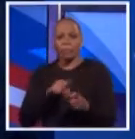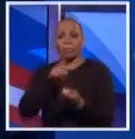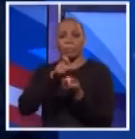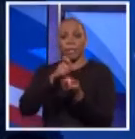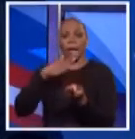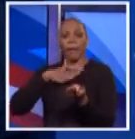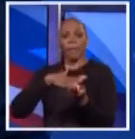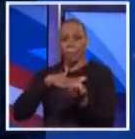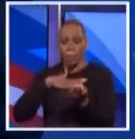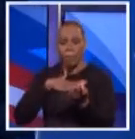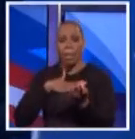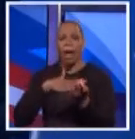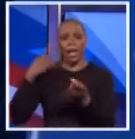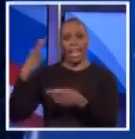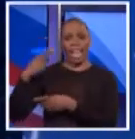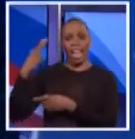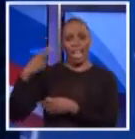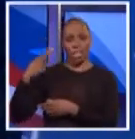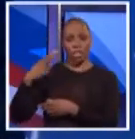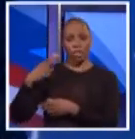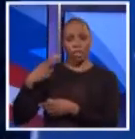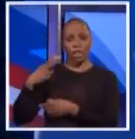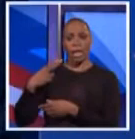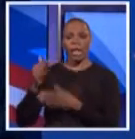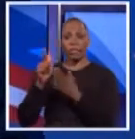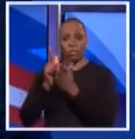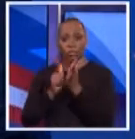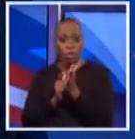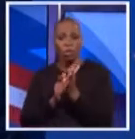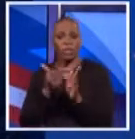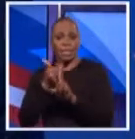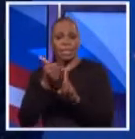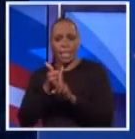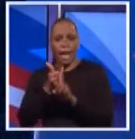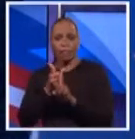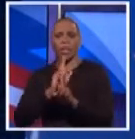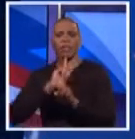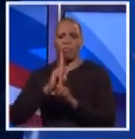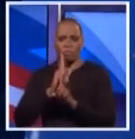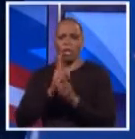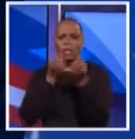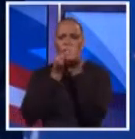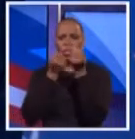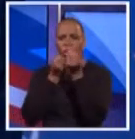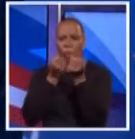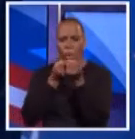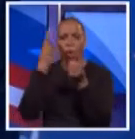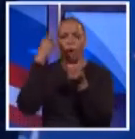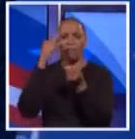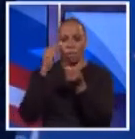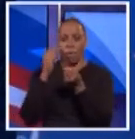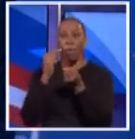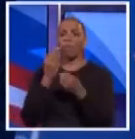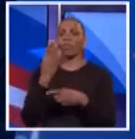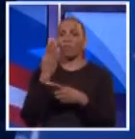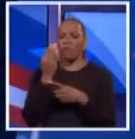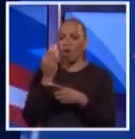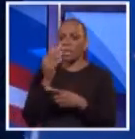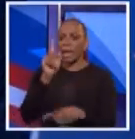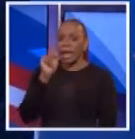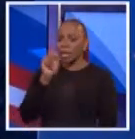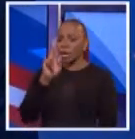record as Attorney General, where I alone for years stood up to the cataclysm that was brewing on Wall Street that cost us $14 trillion.